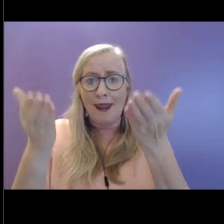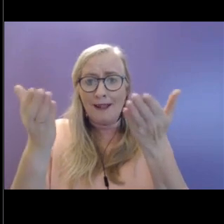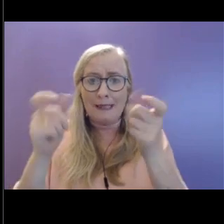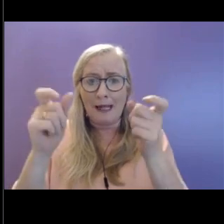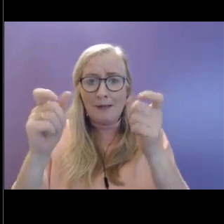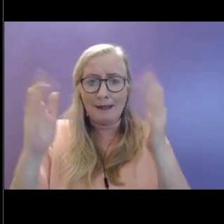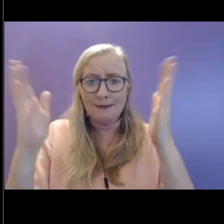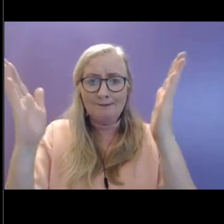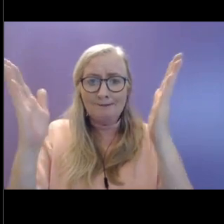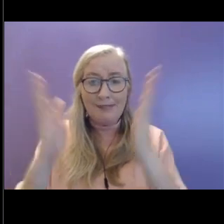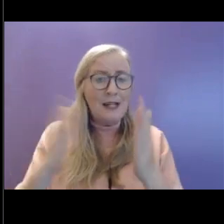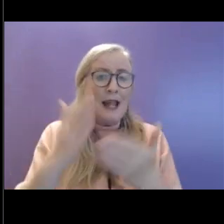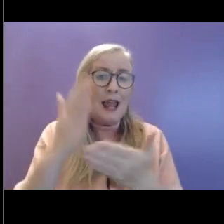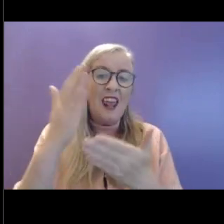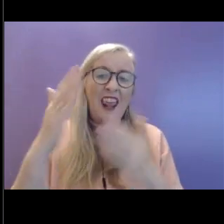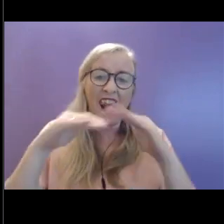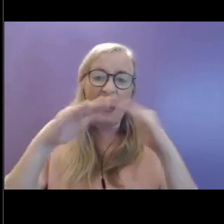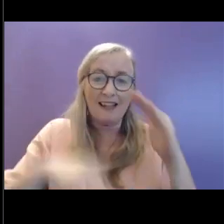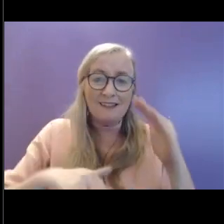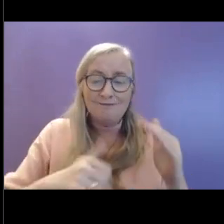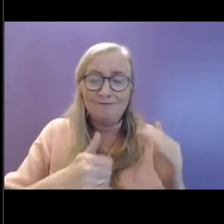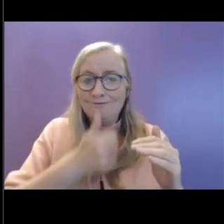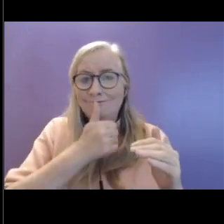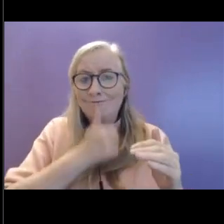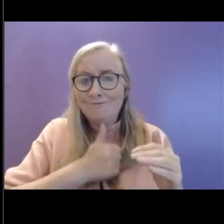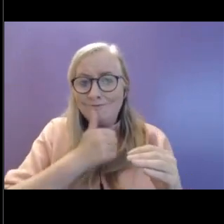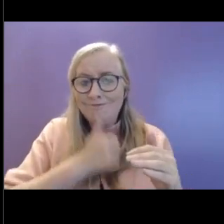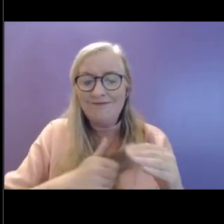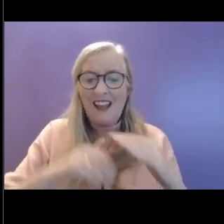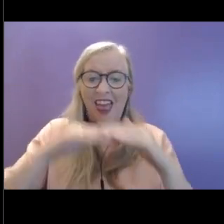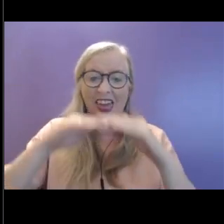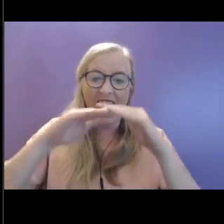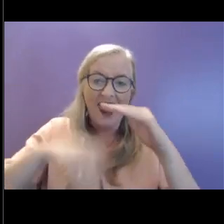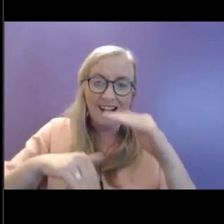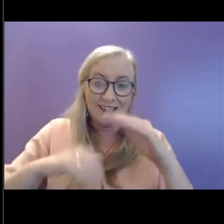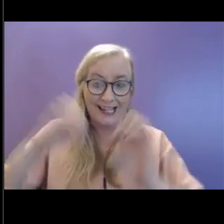less tolerant, a little bit less patient and a little bit less energy to give.